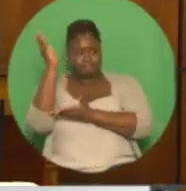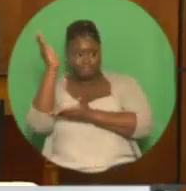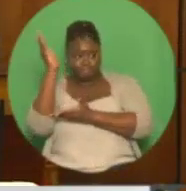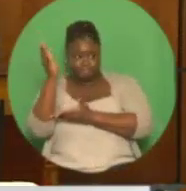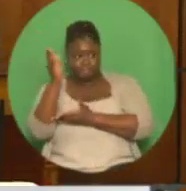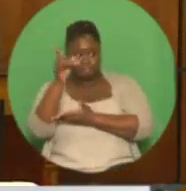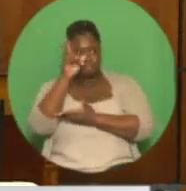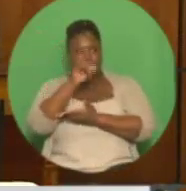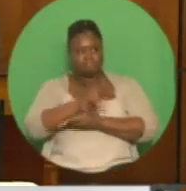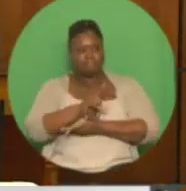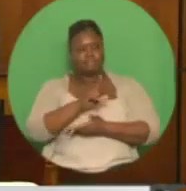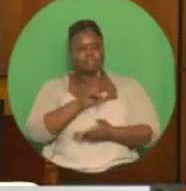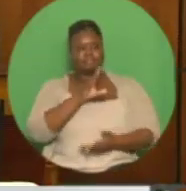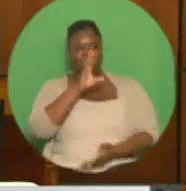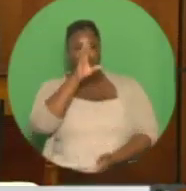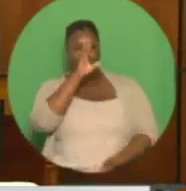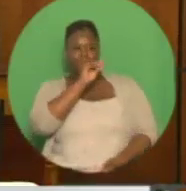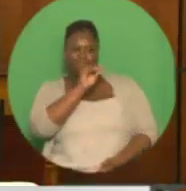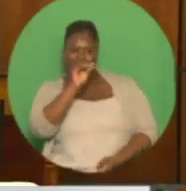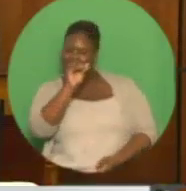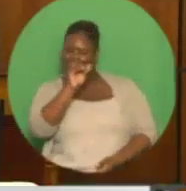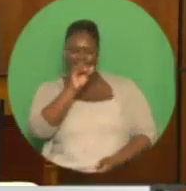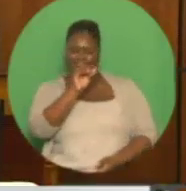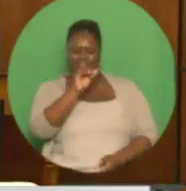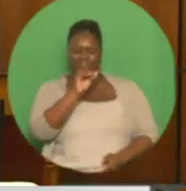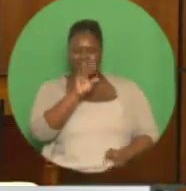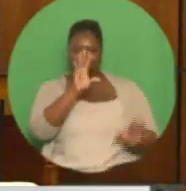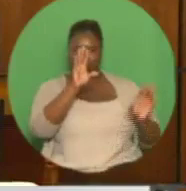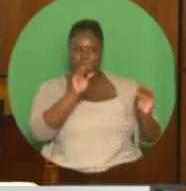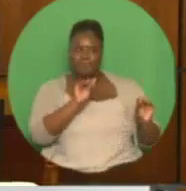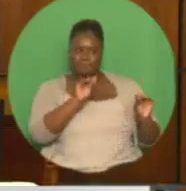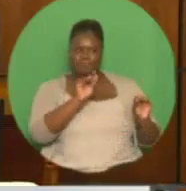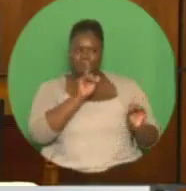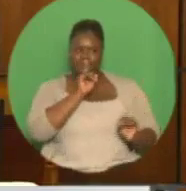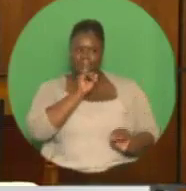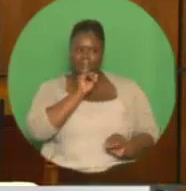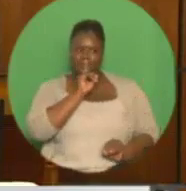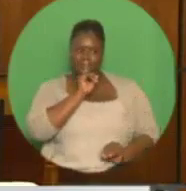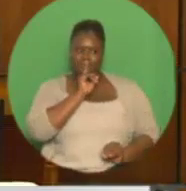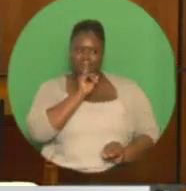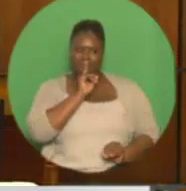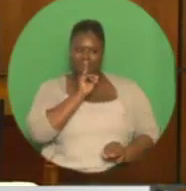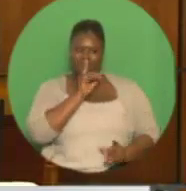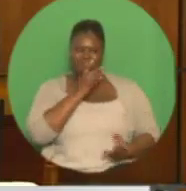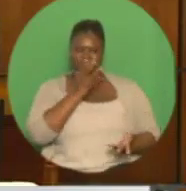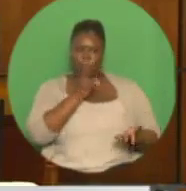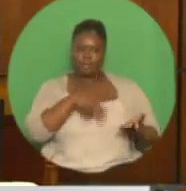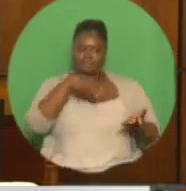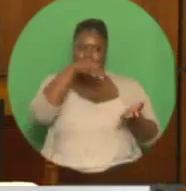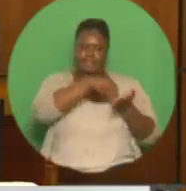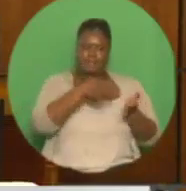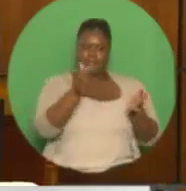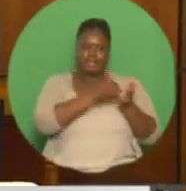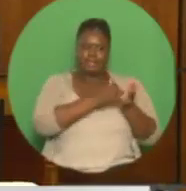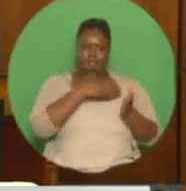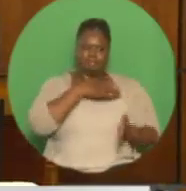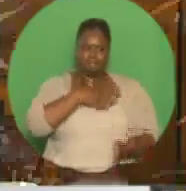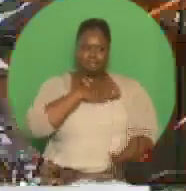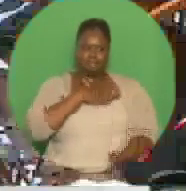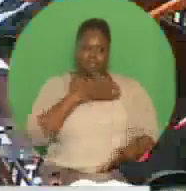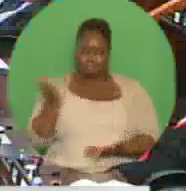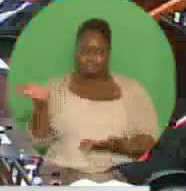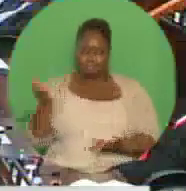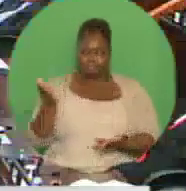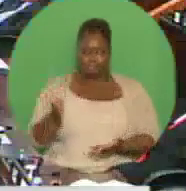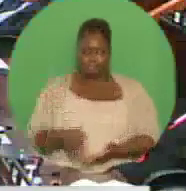yourself from excessive cost stock. I will not want to rise again. Minister. Thank you,